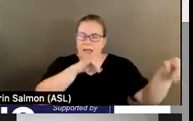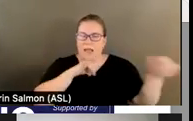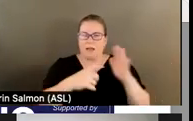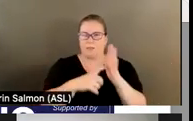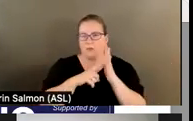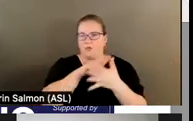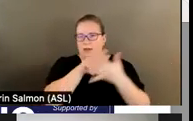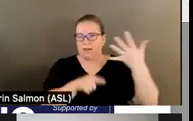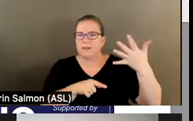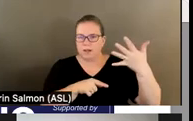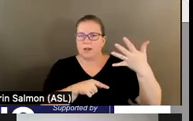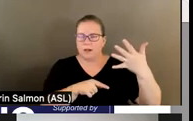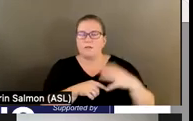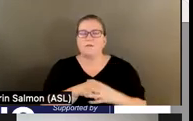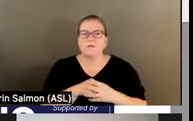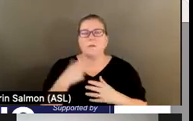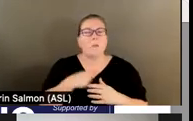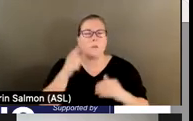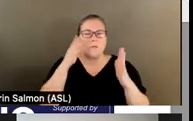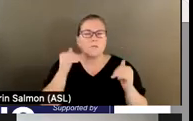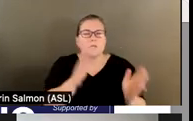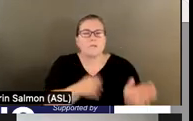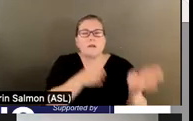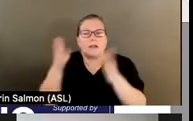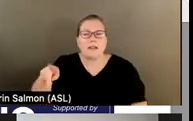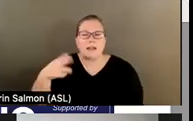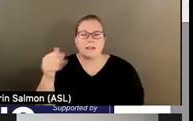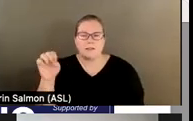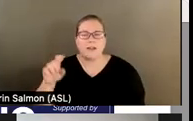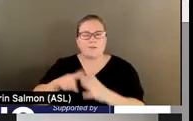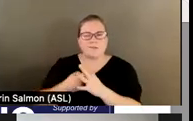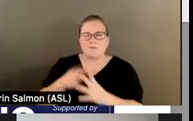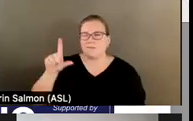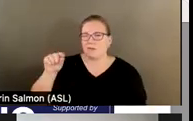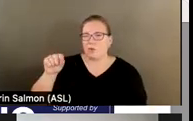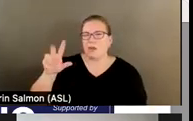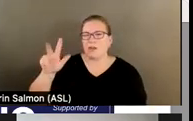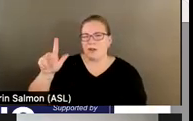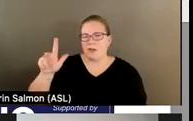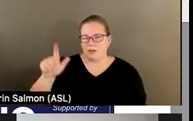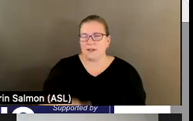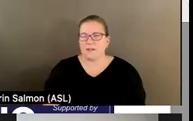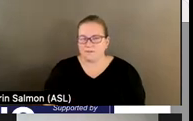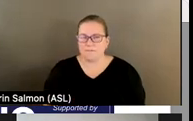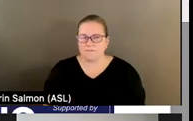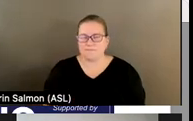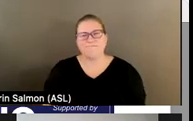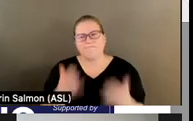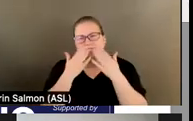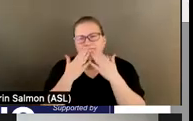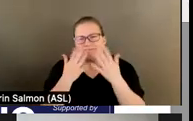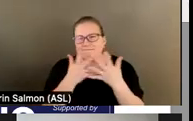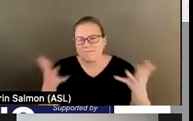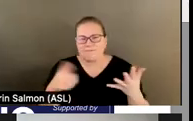anticipate the next phase, phase three certification, to begin in 2023. Thank you so much for your time